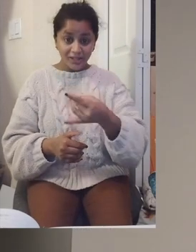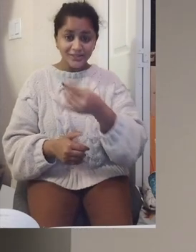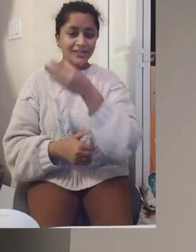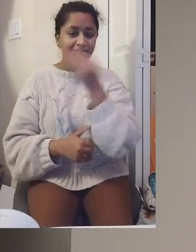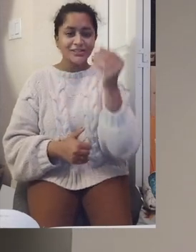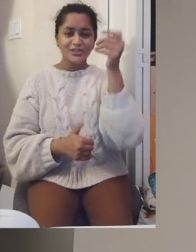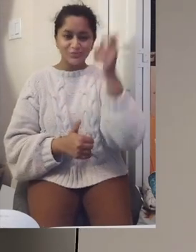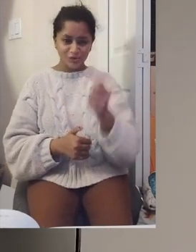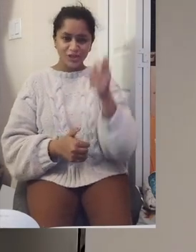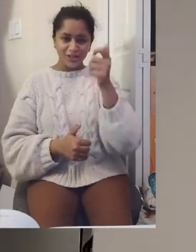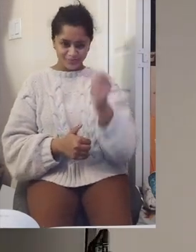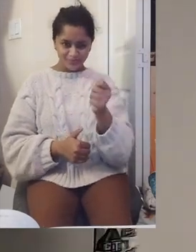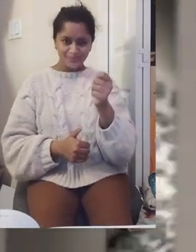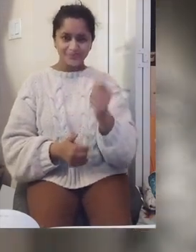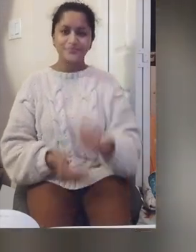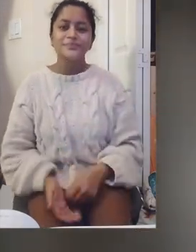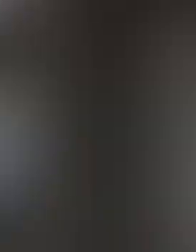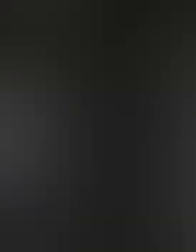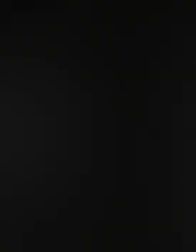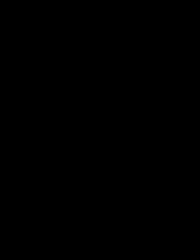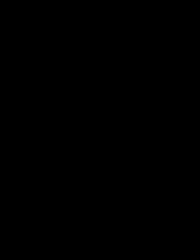forget to like and subscribe.